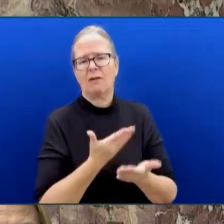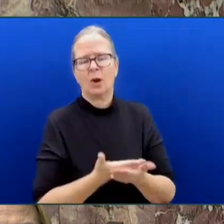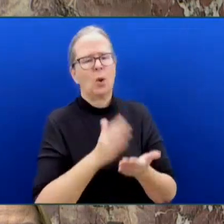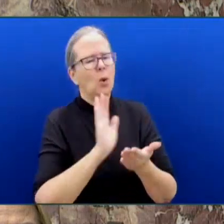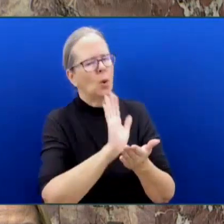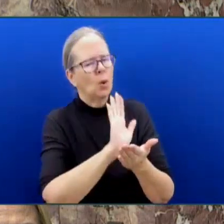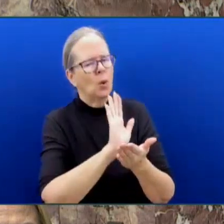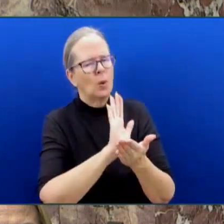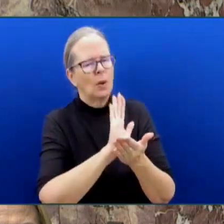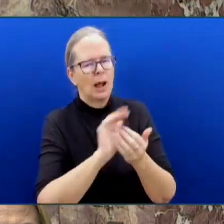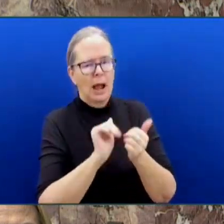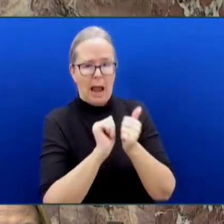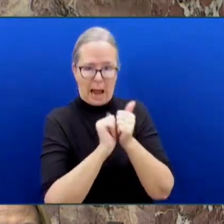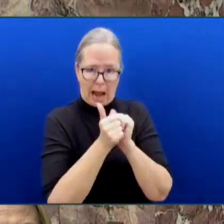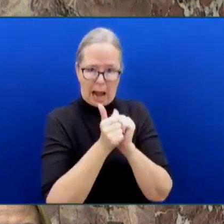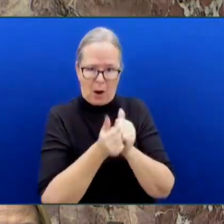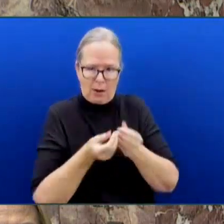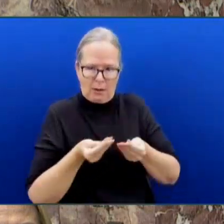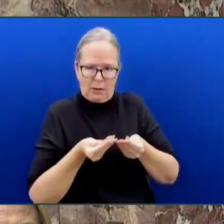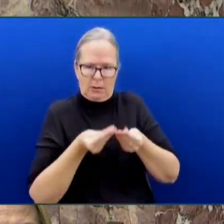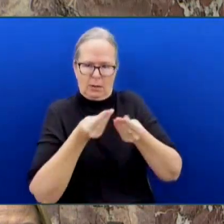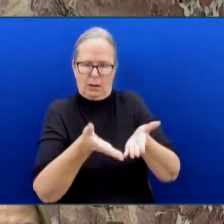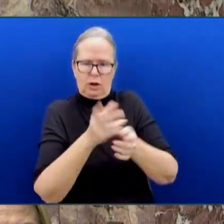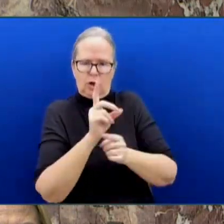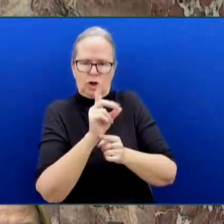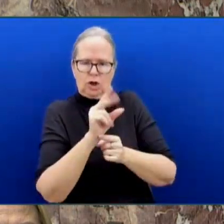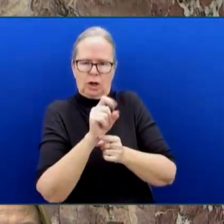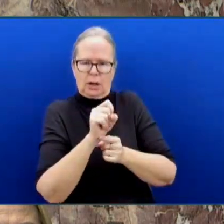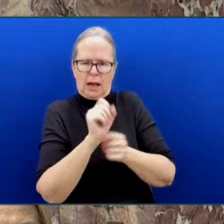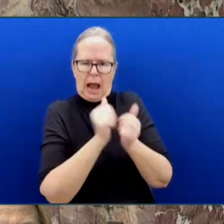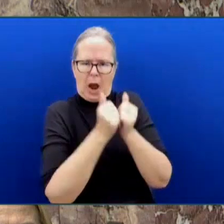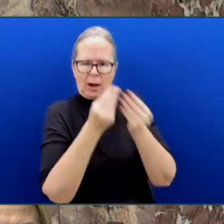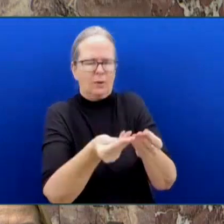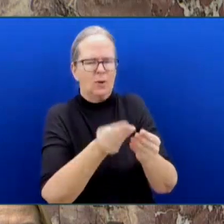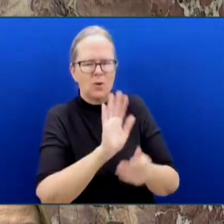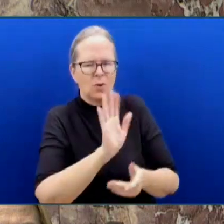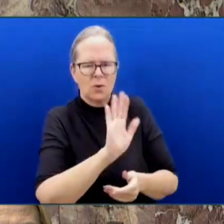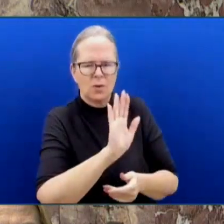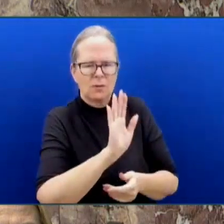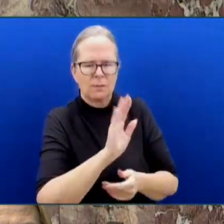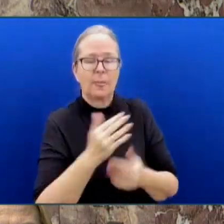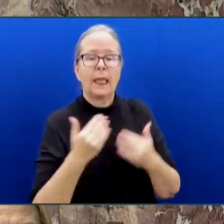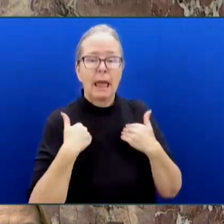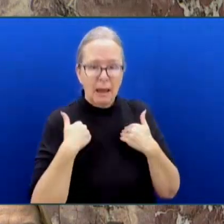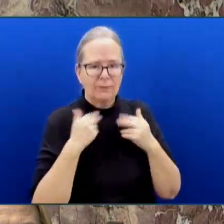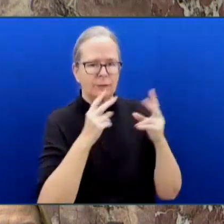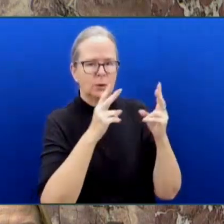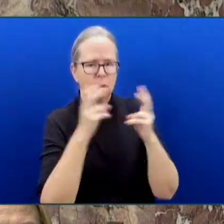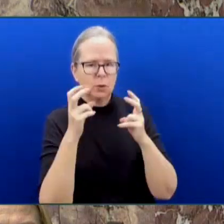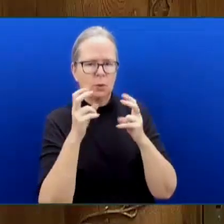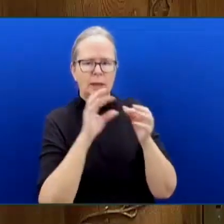drugs. mean, it's just wrong that there is a connection to Firpharma here.